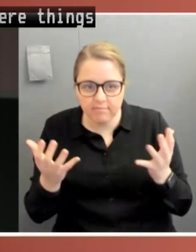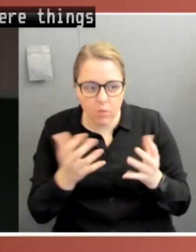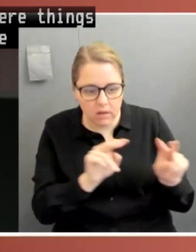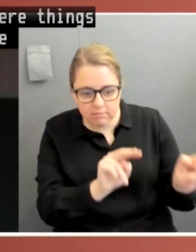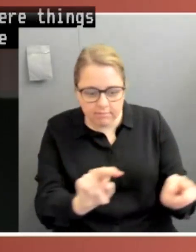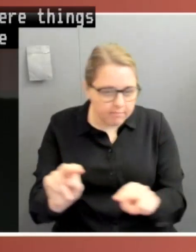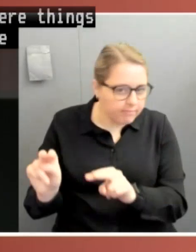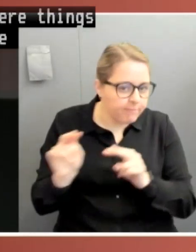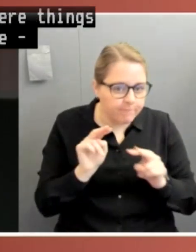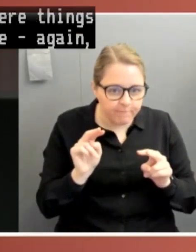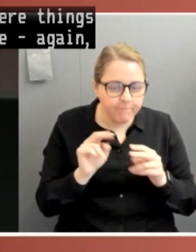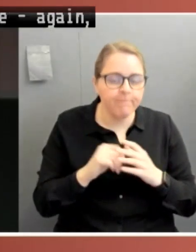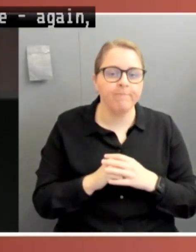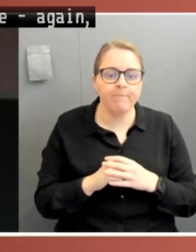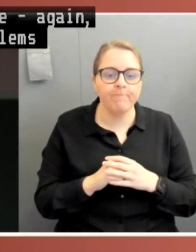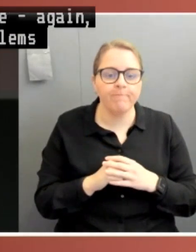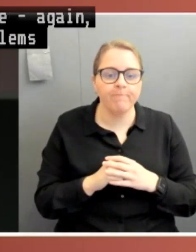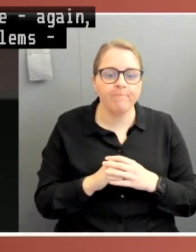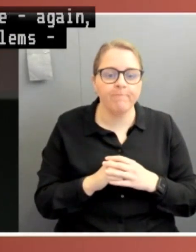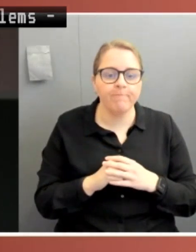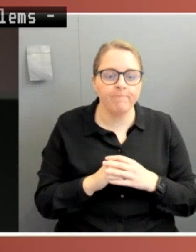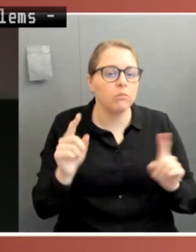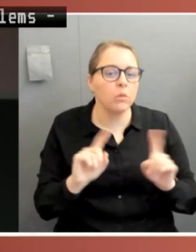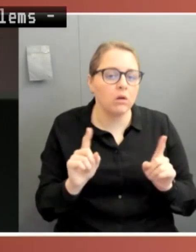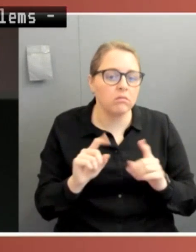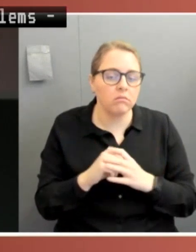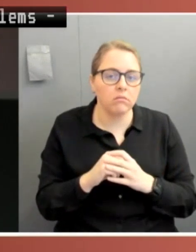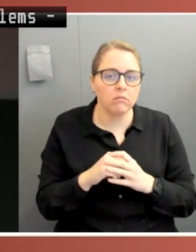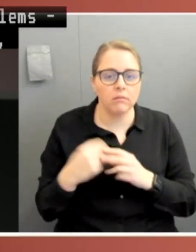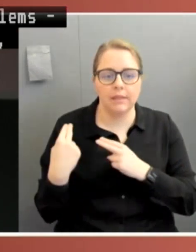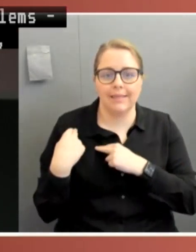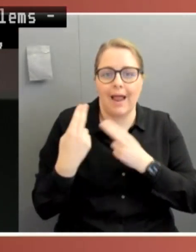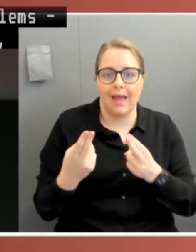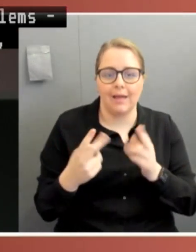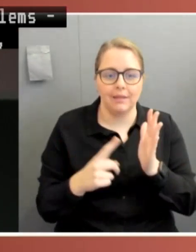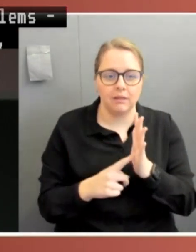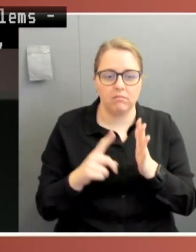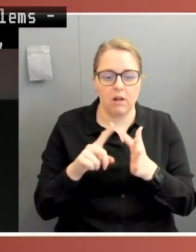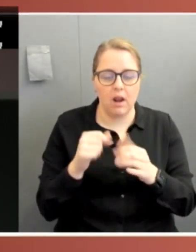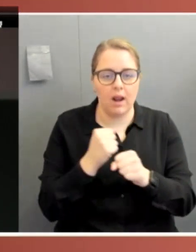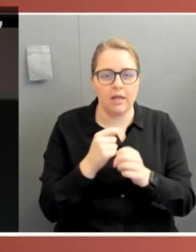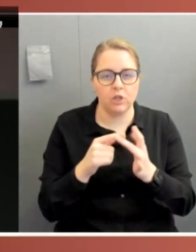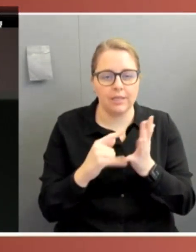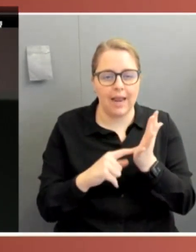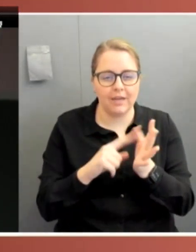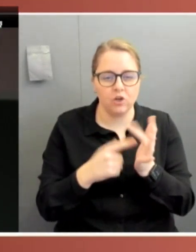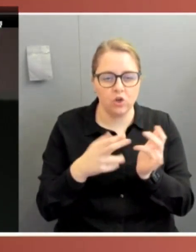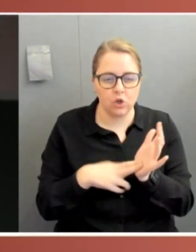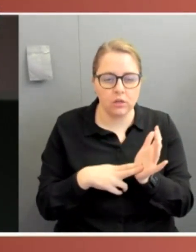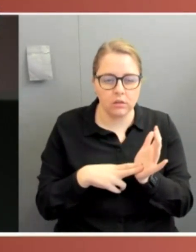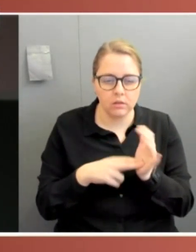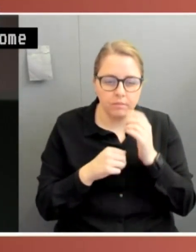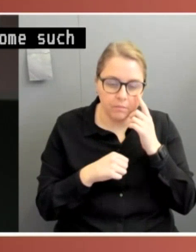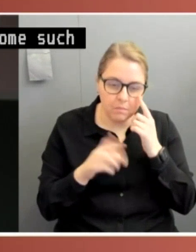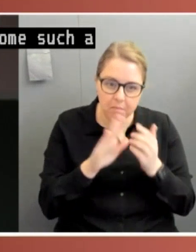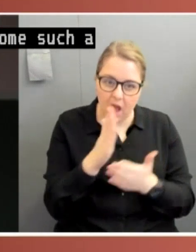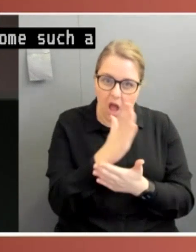they do relate to the fact particularly of delegated legislation, which has become such a dominant form of lawmaking around half of the statute book,